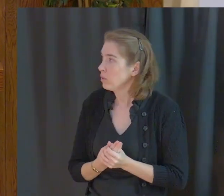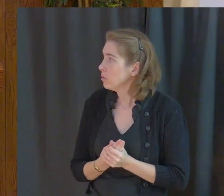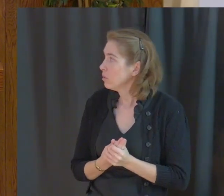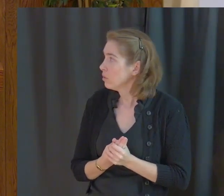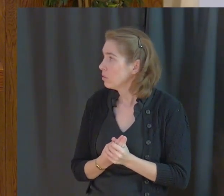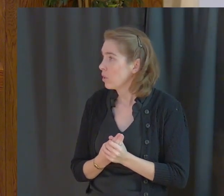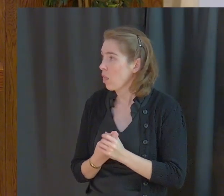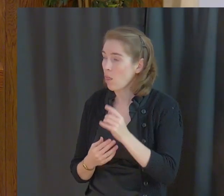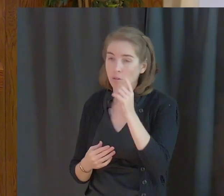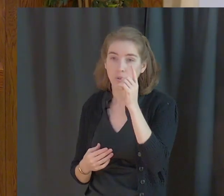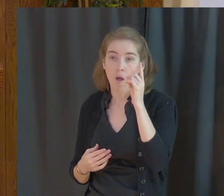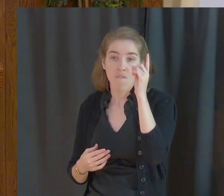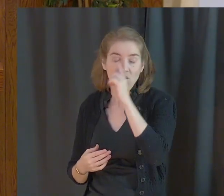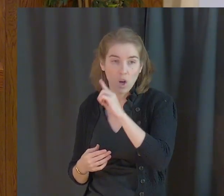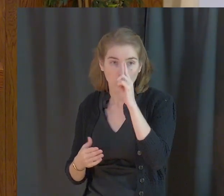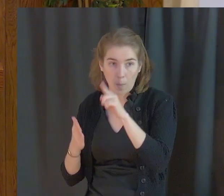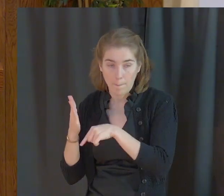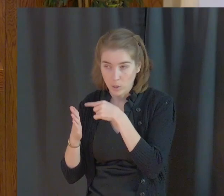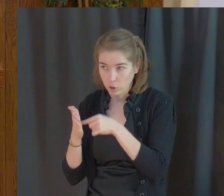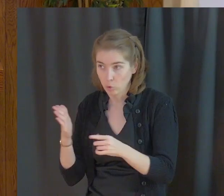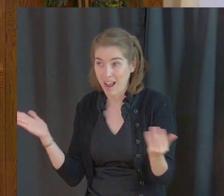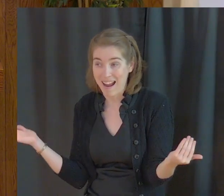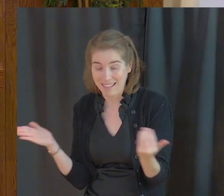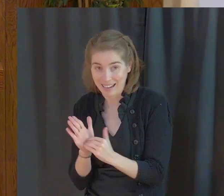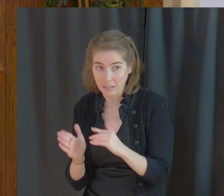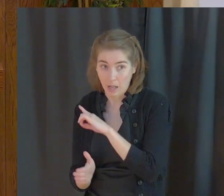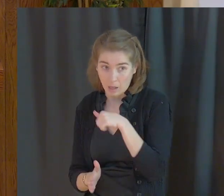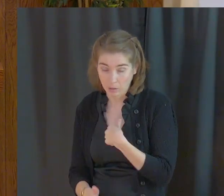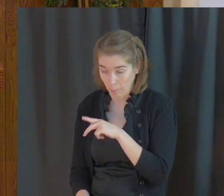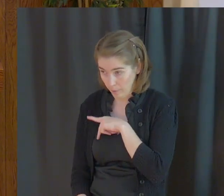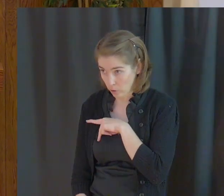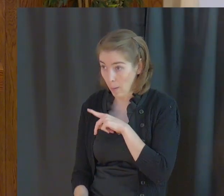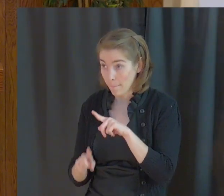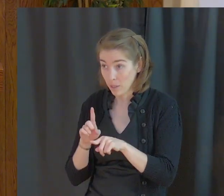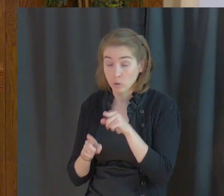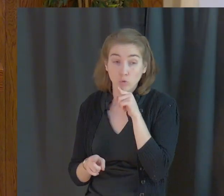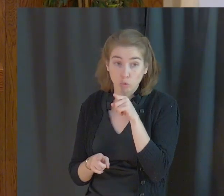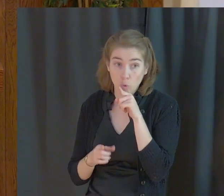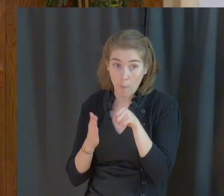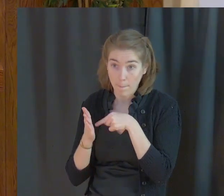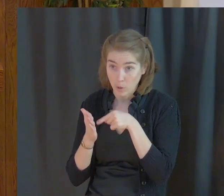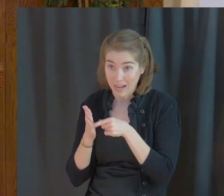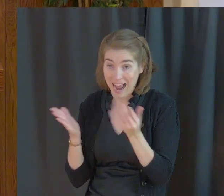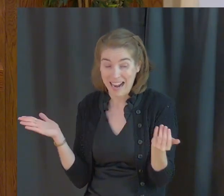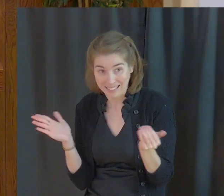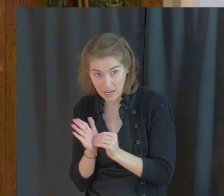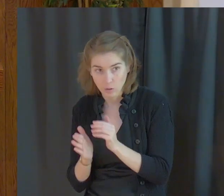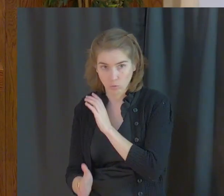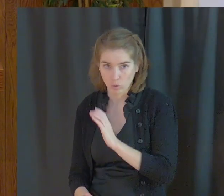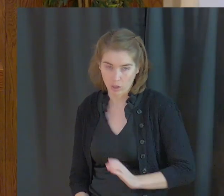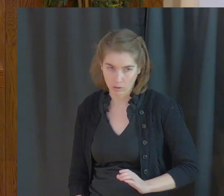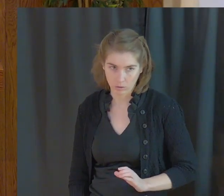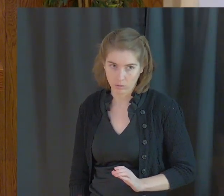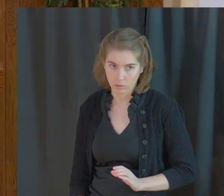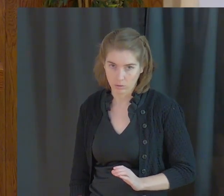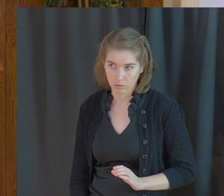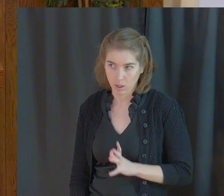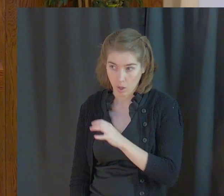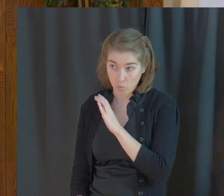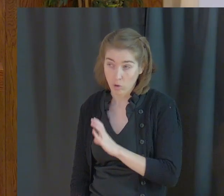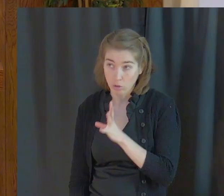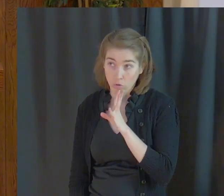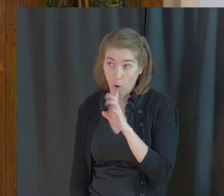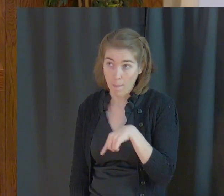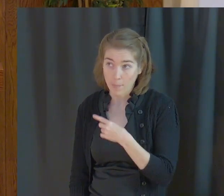there is false persecutions against us personally, but there's true persecutions when it's against Christ. And that's what Christ is